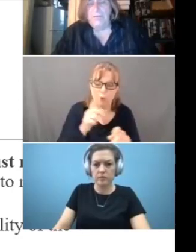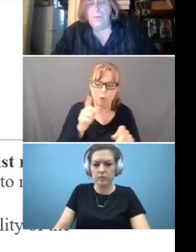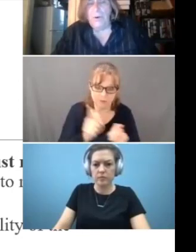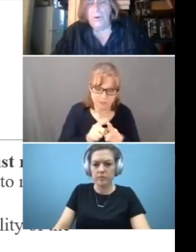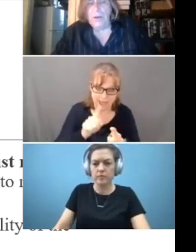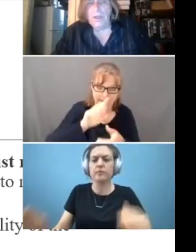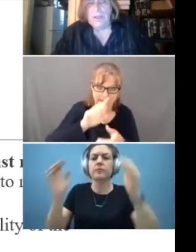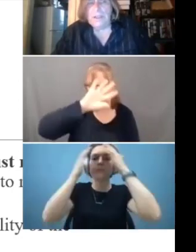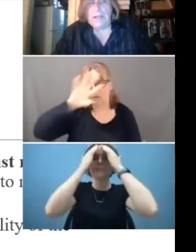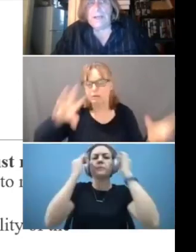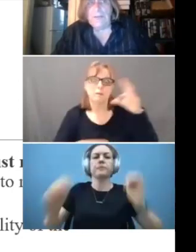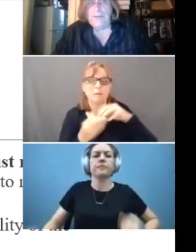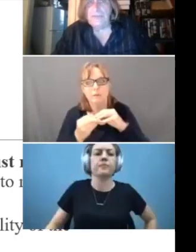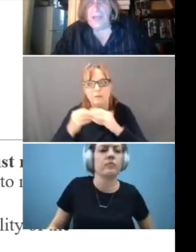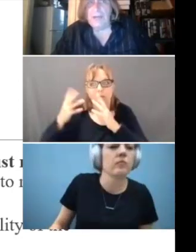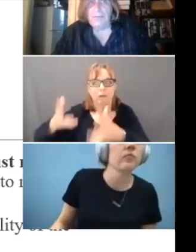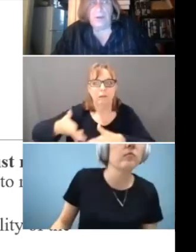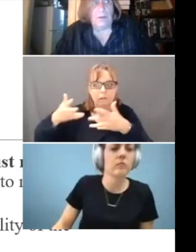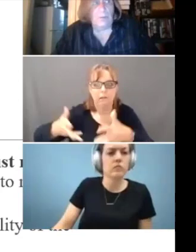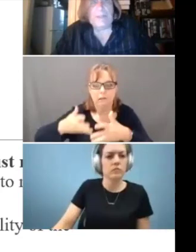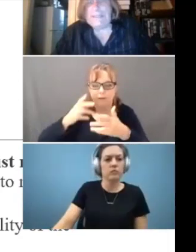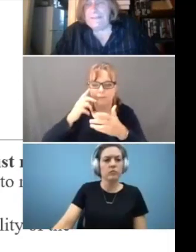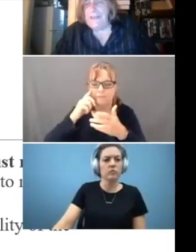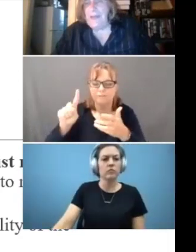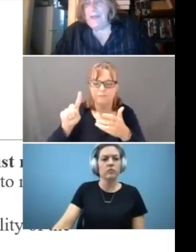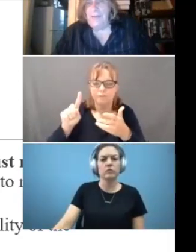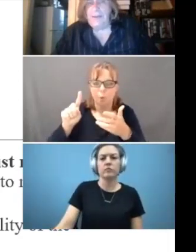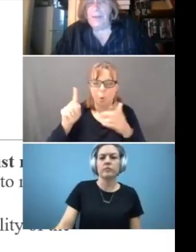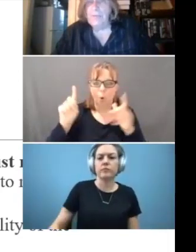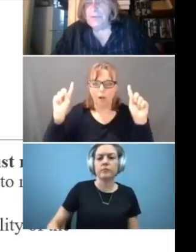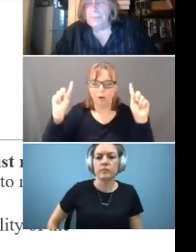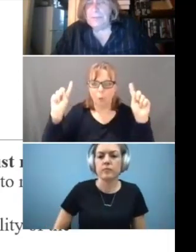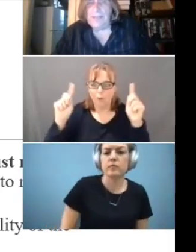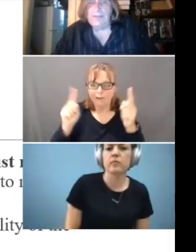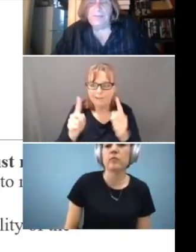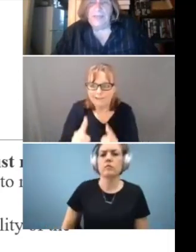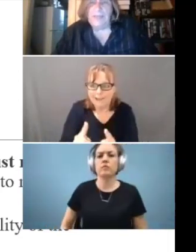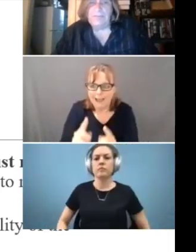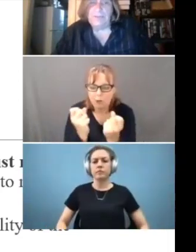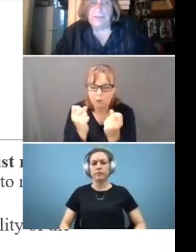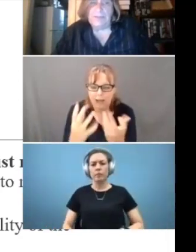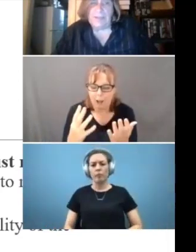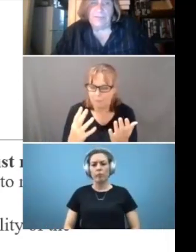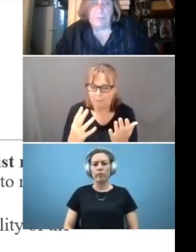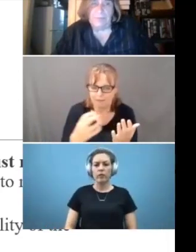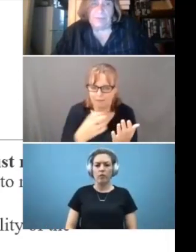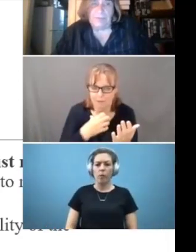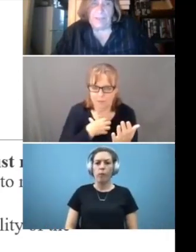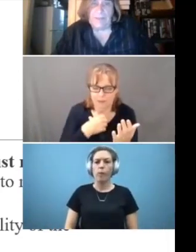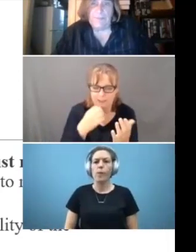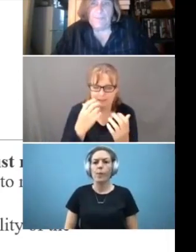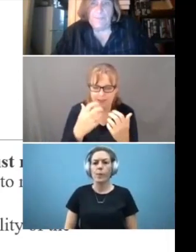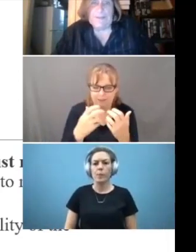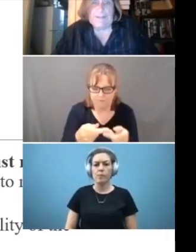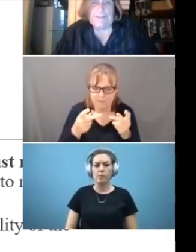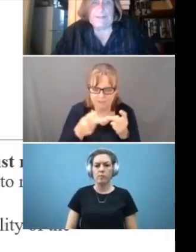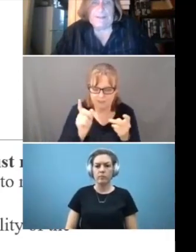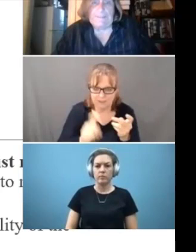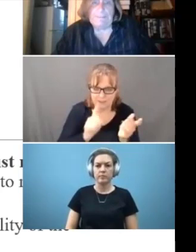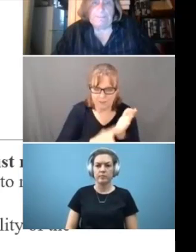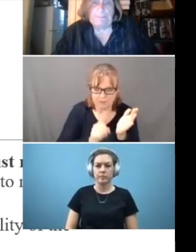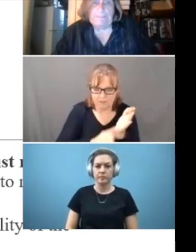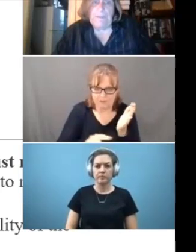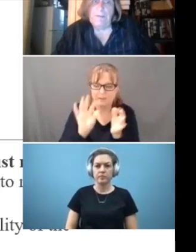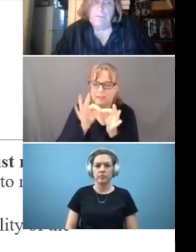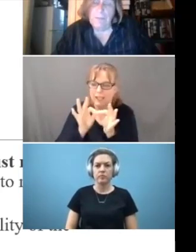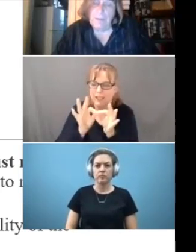for, uh, just kind of, uh, whittling down the number of complaints that facilities have to investigate. Um,